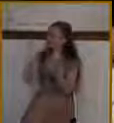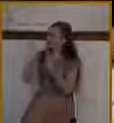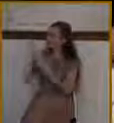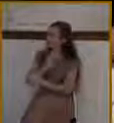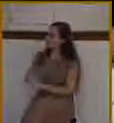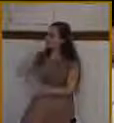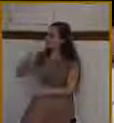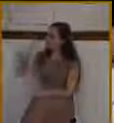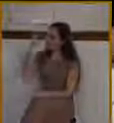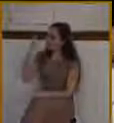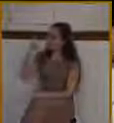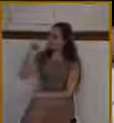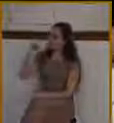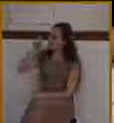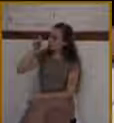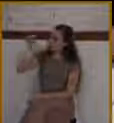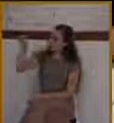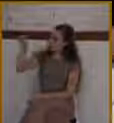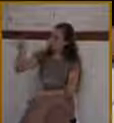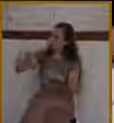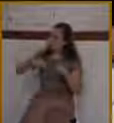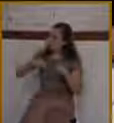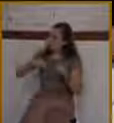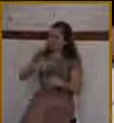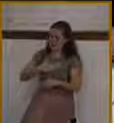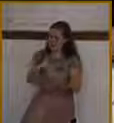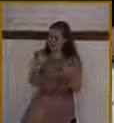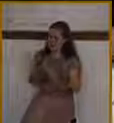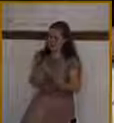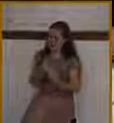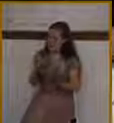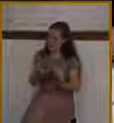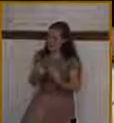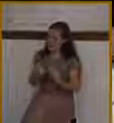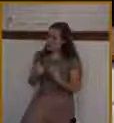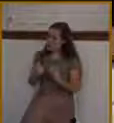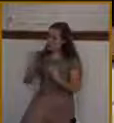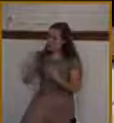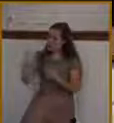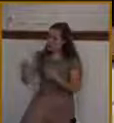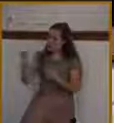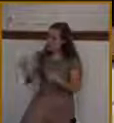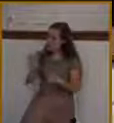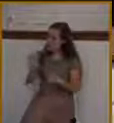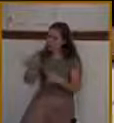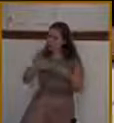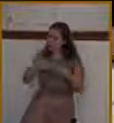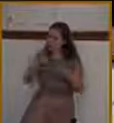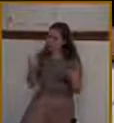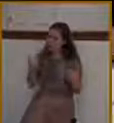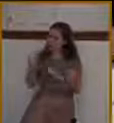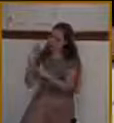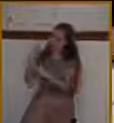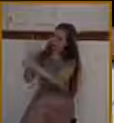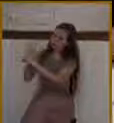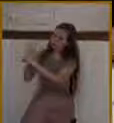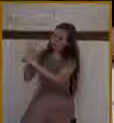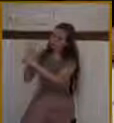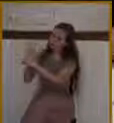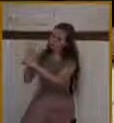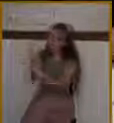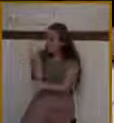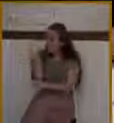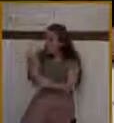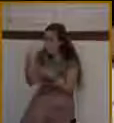bearer. He is the one who paid the price for our sins. And that there's only one way to heaven, that's through faith